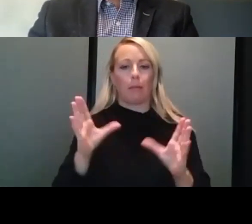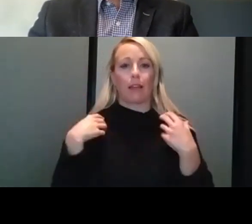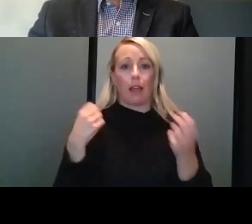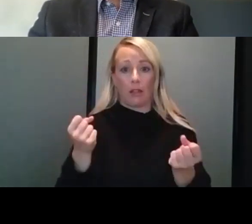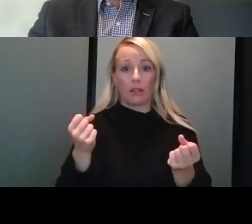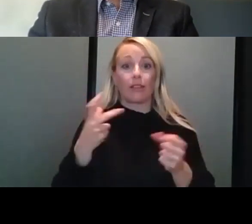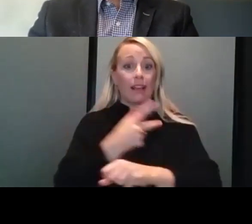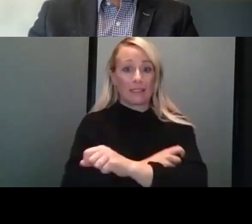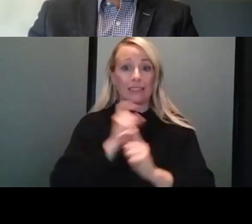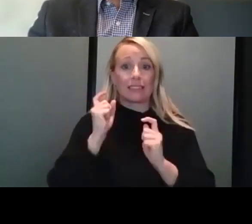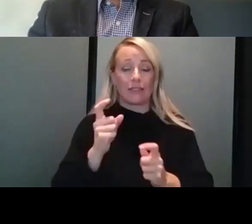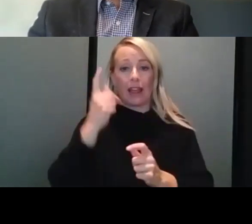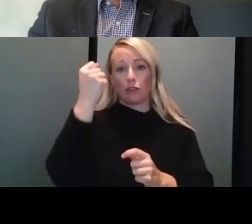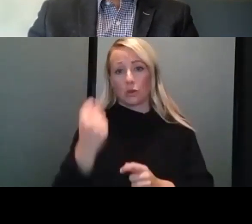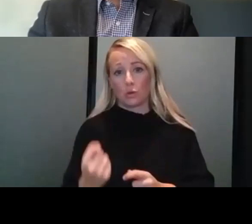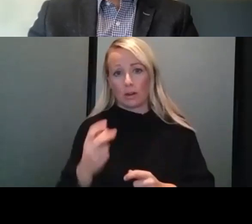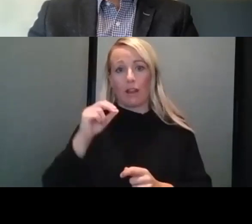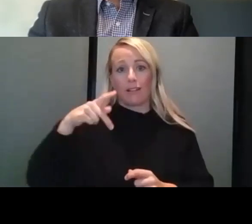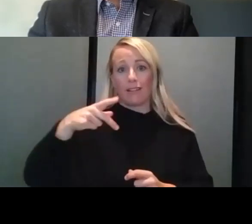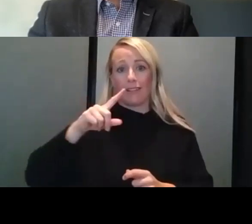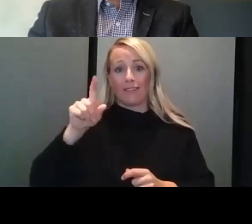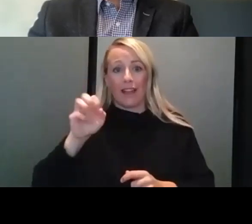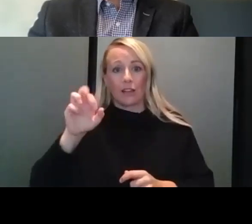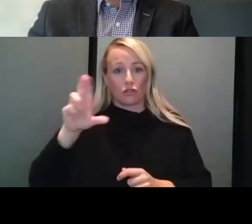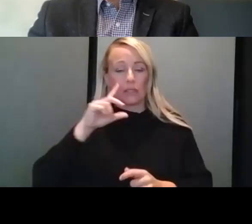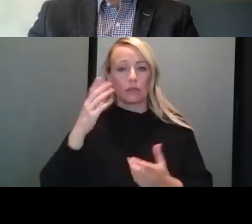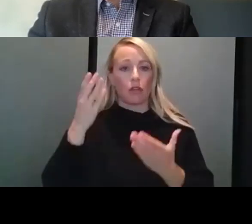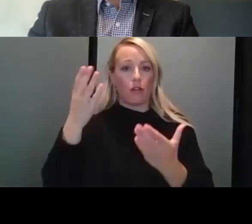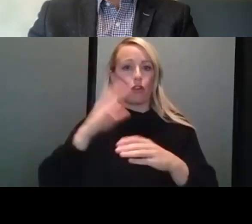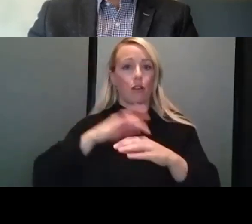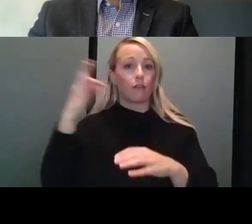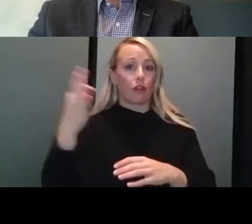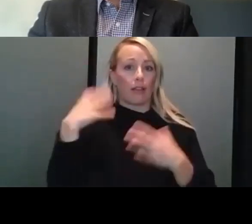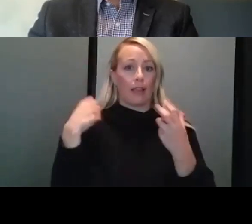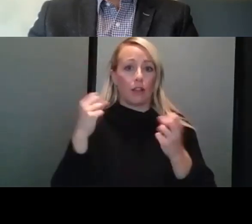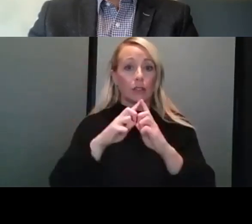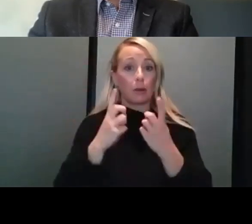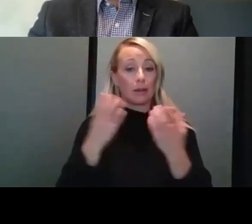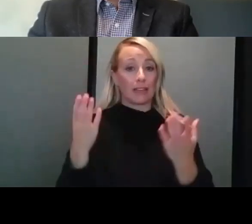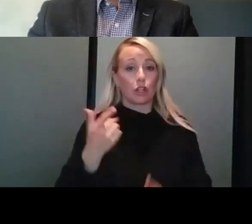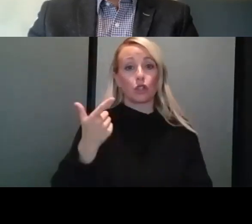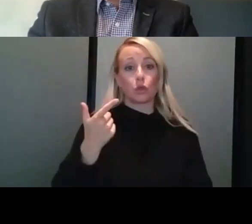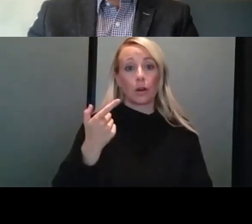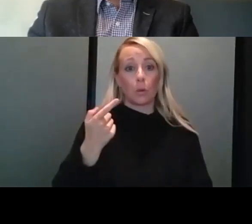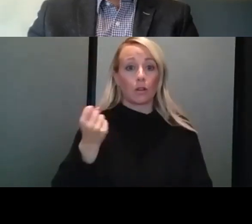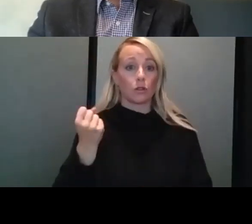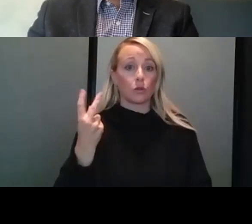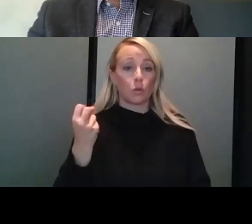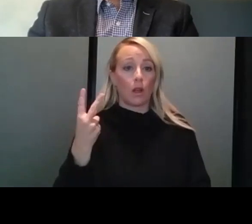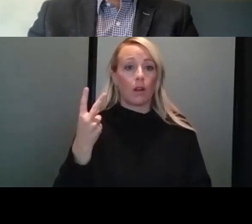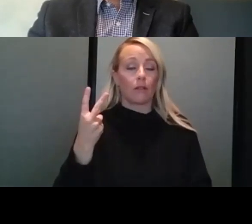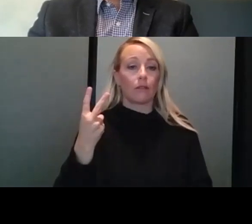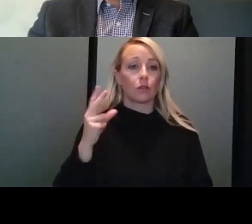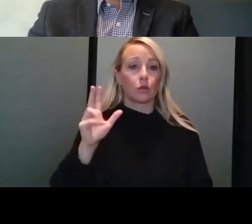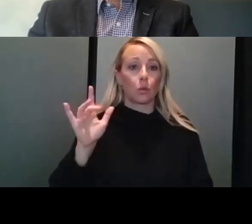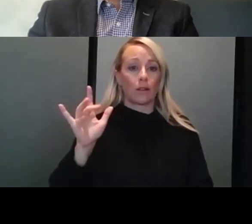Tuesday and the Pfizer is offered on Fridays at the Health Department here at 2112 25th Avenue